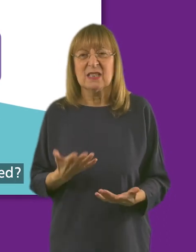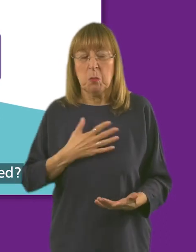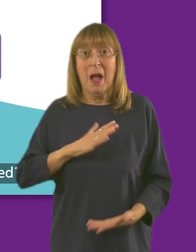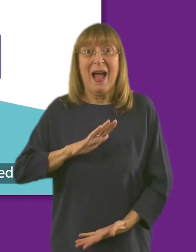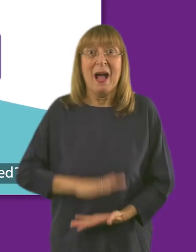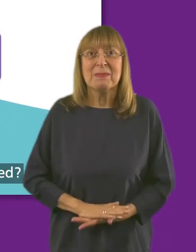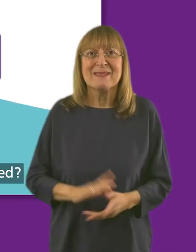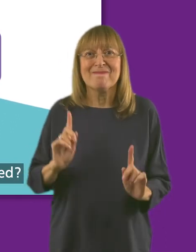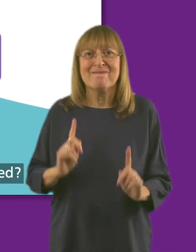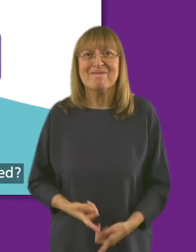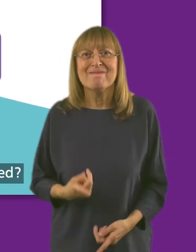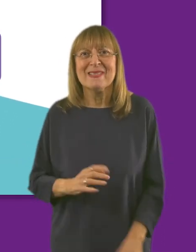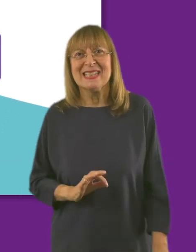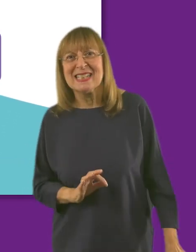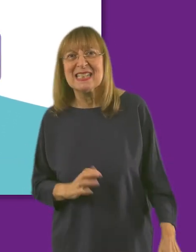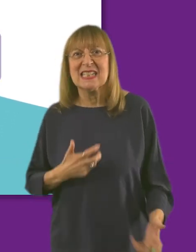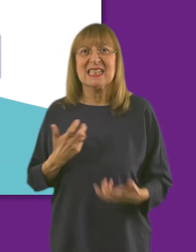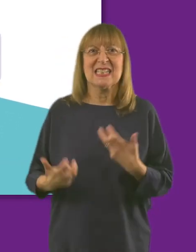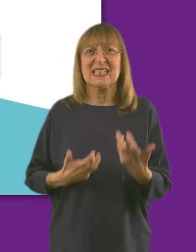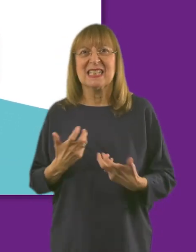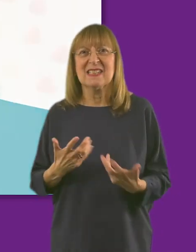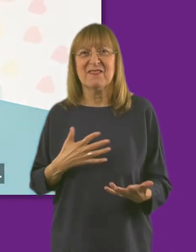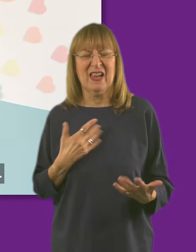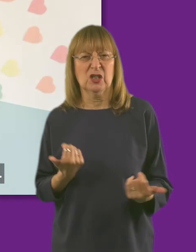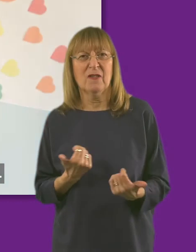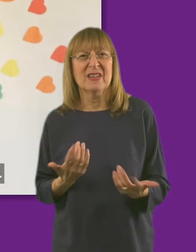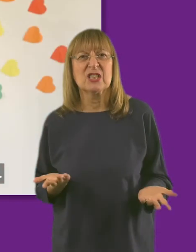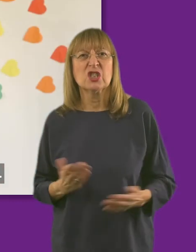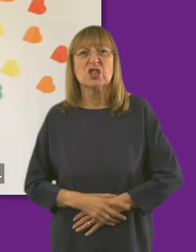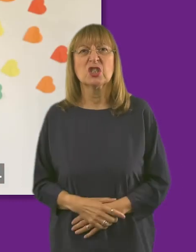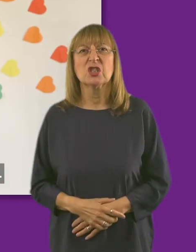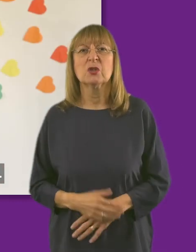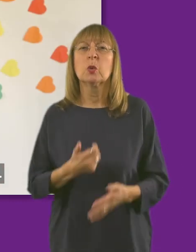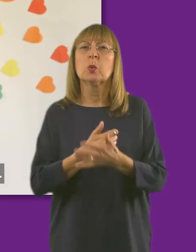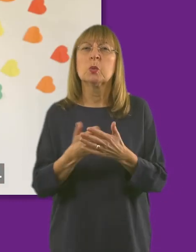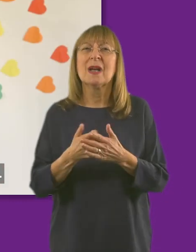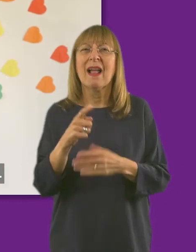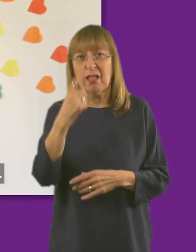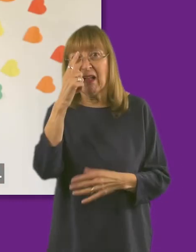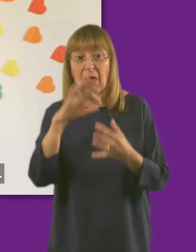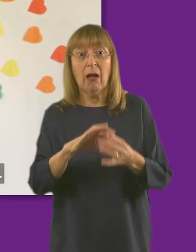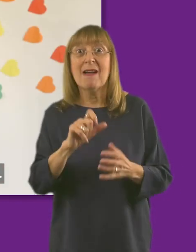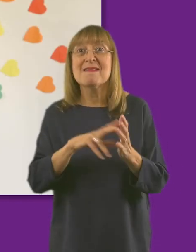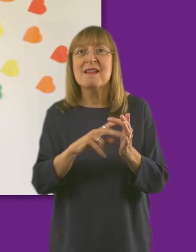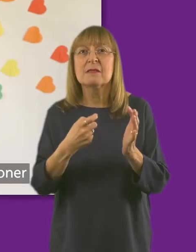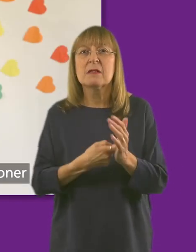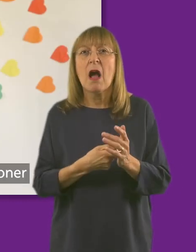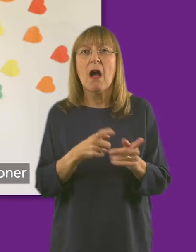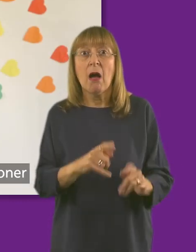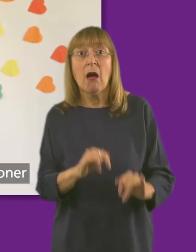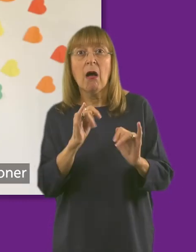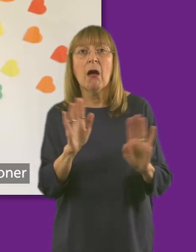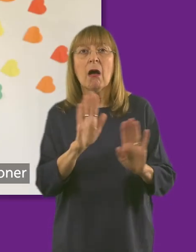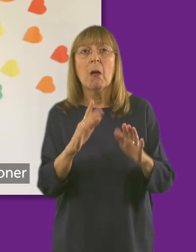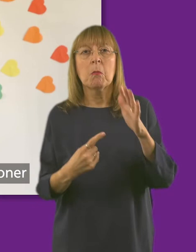emptied all your pee when you're finished? C. Usually the chances are it isn't cancer and it won't be serious but